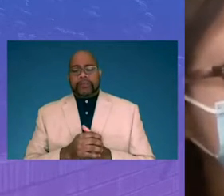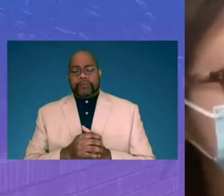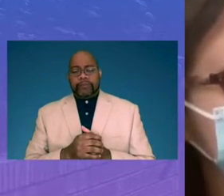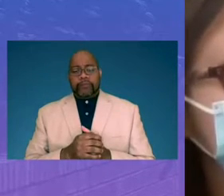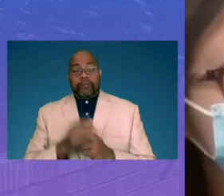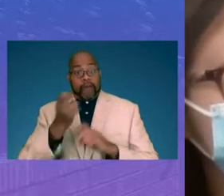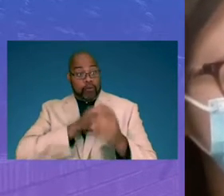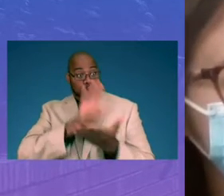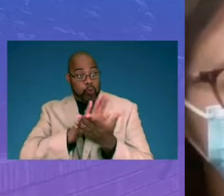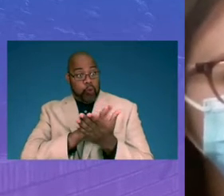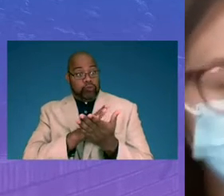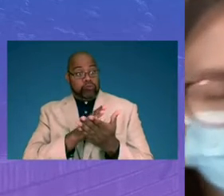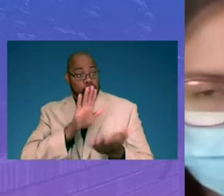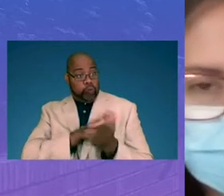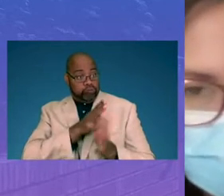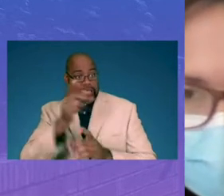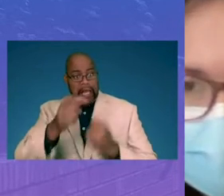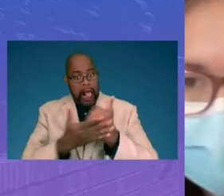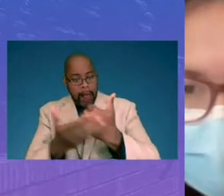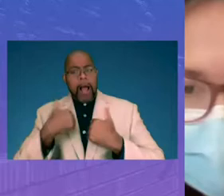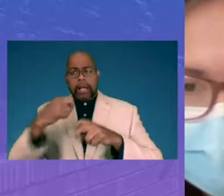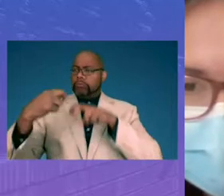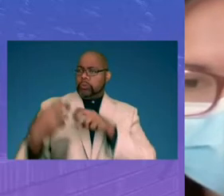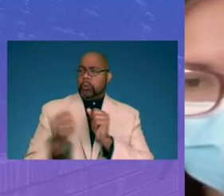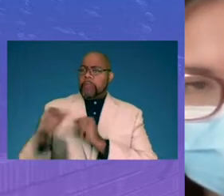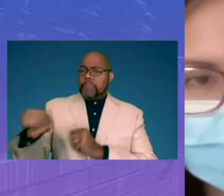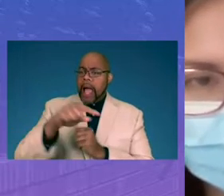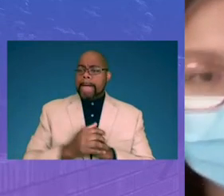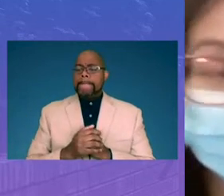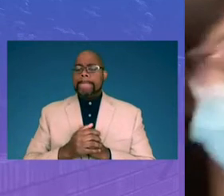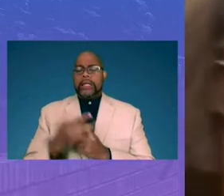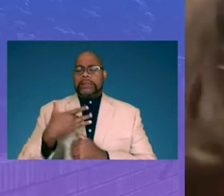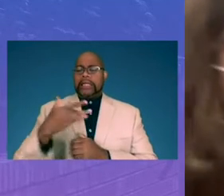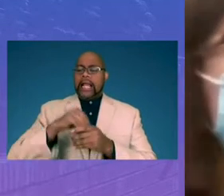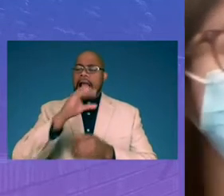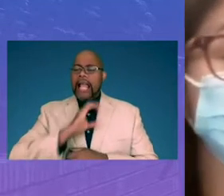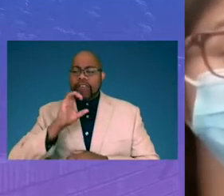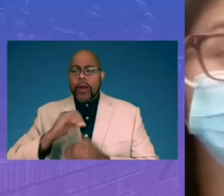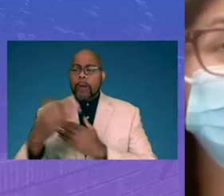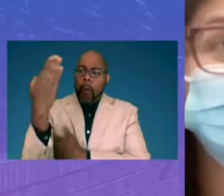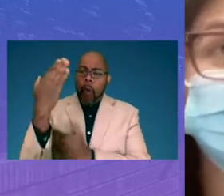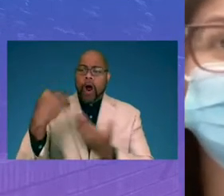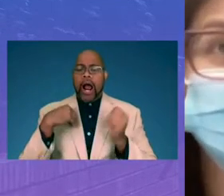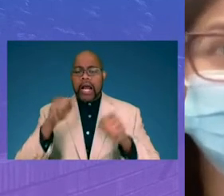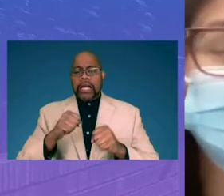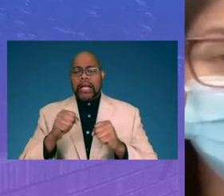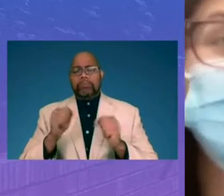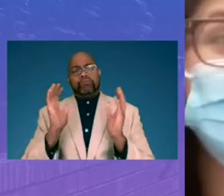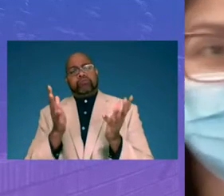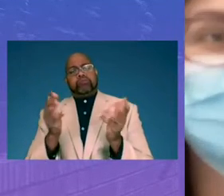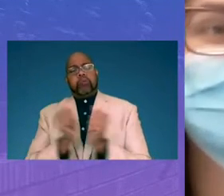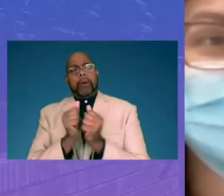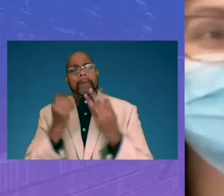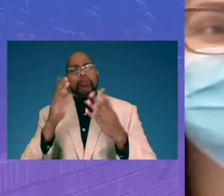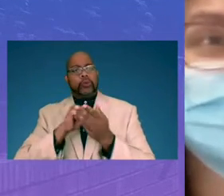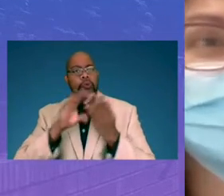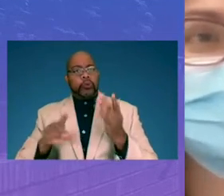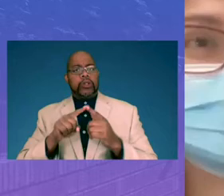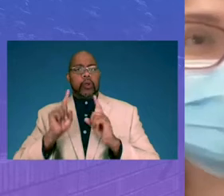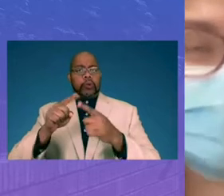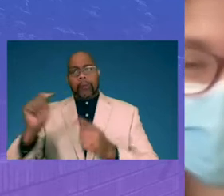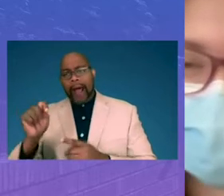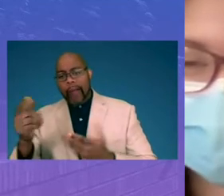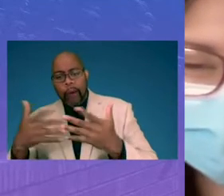school, academically, if need any help, I can sit down with them. I'm usually in the cafeteria in the morning where I can talk to a lot of the students when they go down to the bathroom.